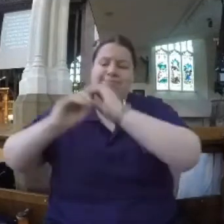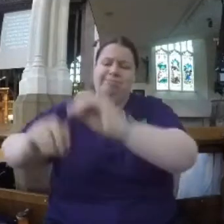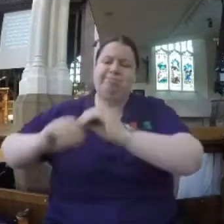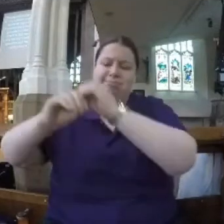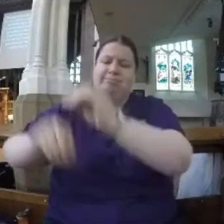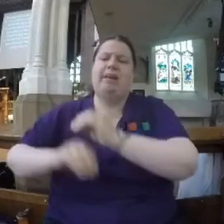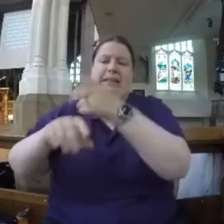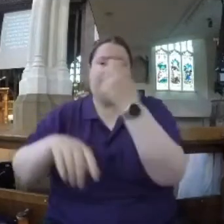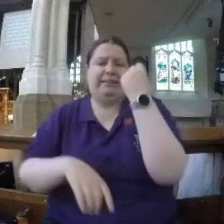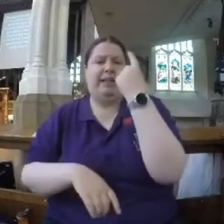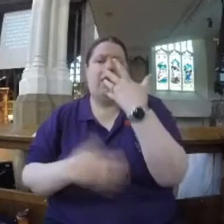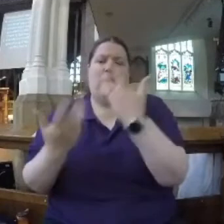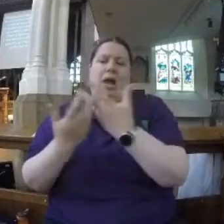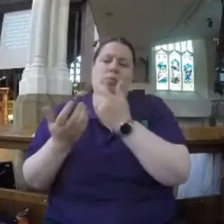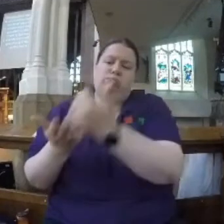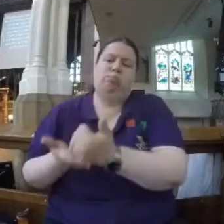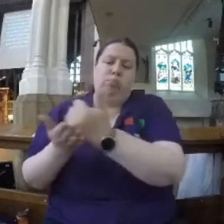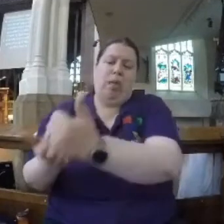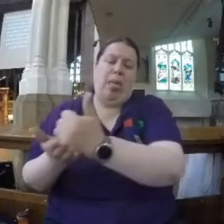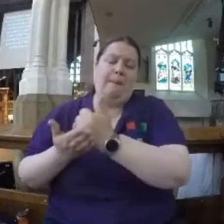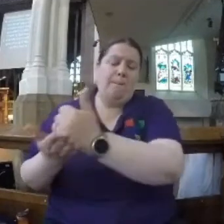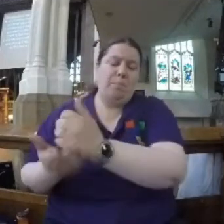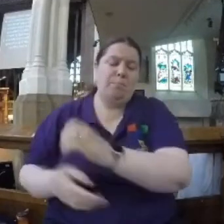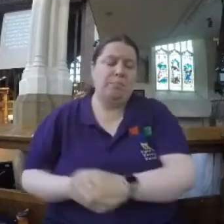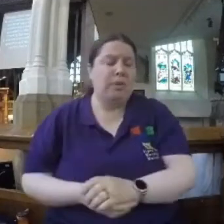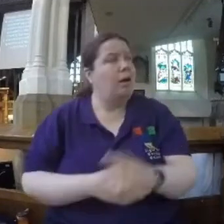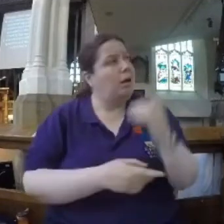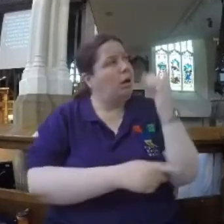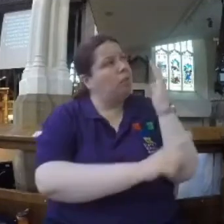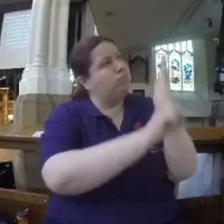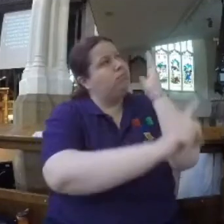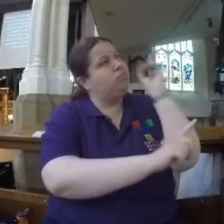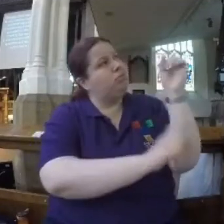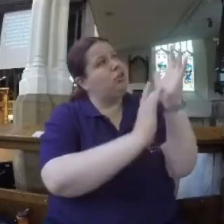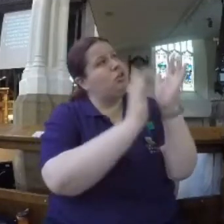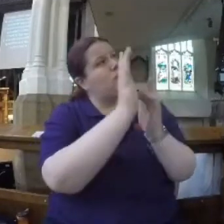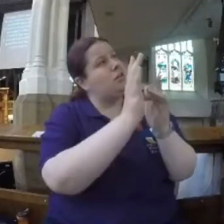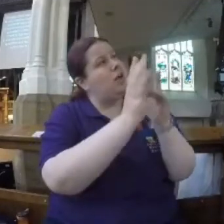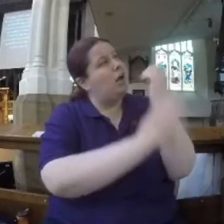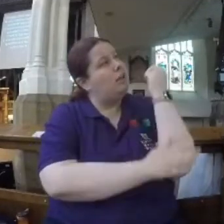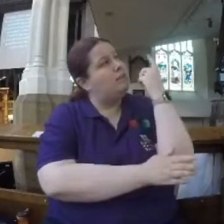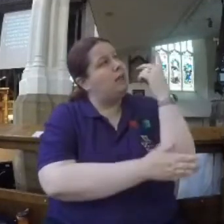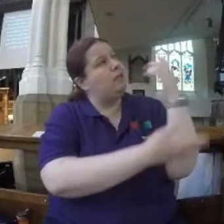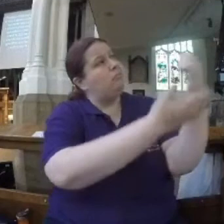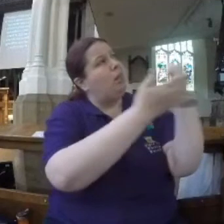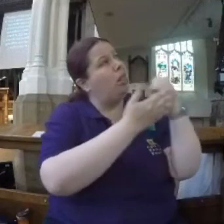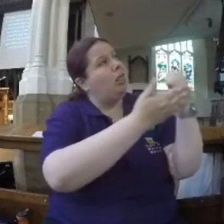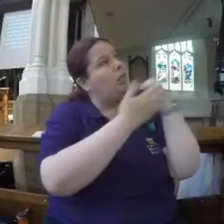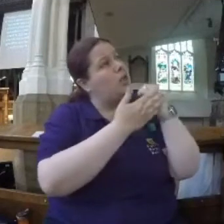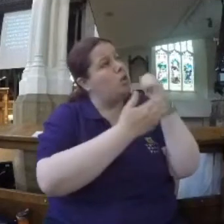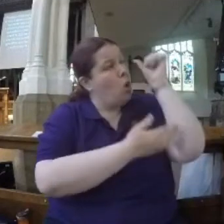control. And broken by our knowledge and acceptance of who we are and our position before God.